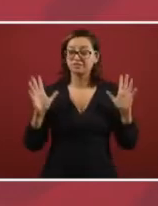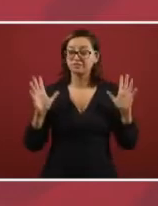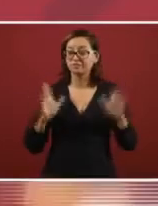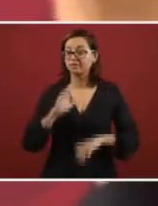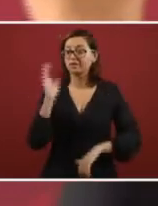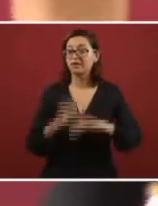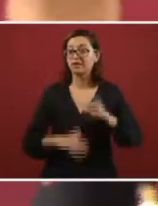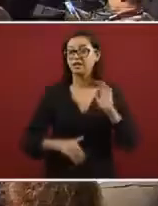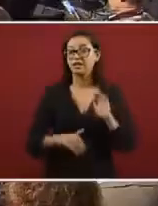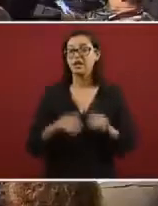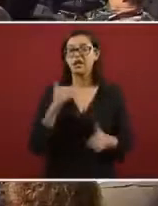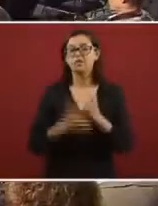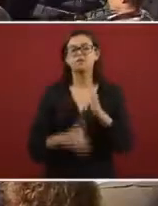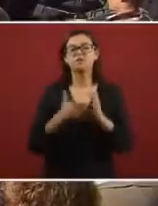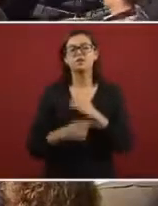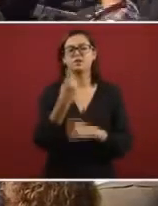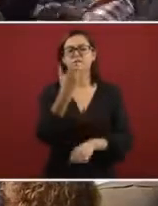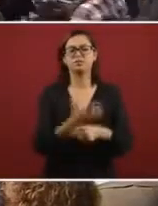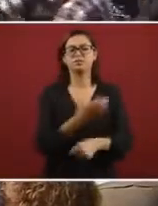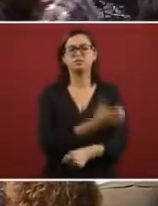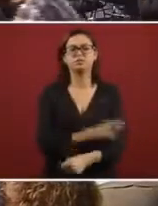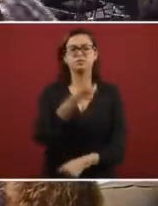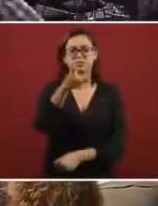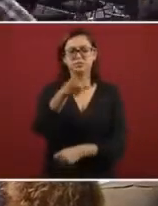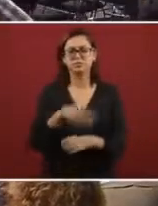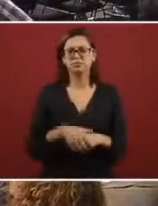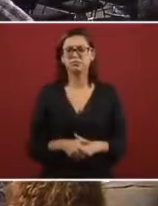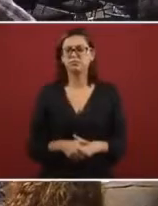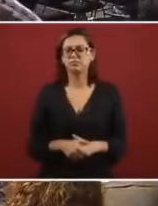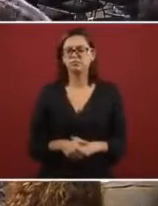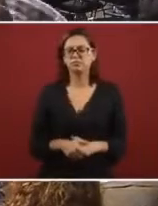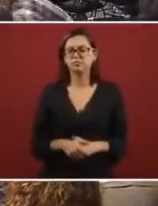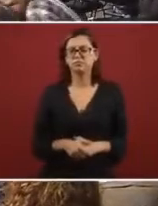Well, we're done. There's one more person.